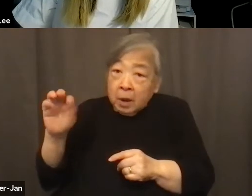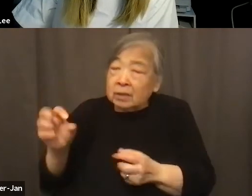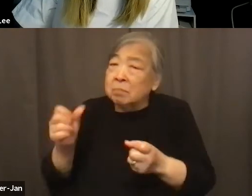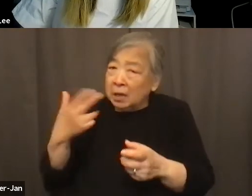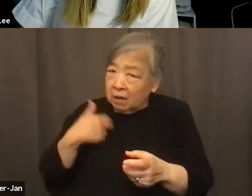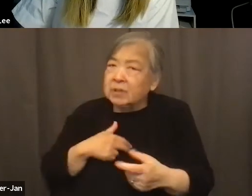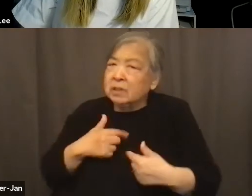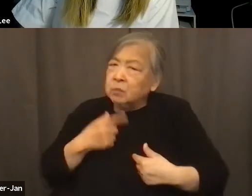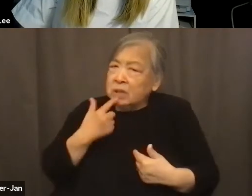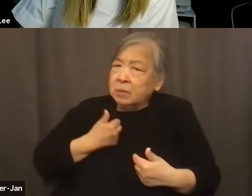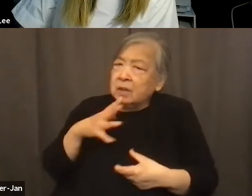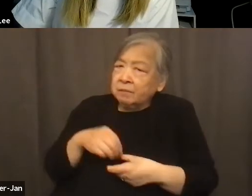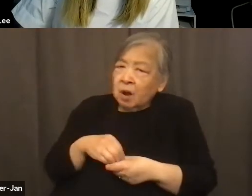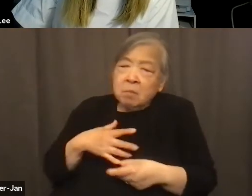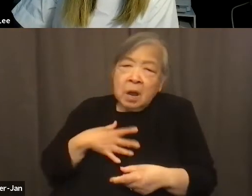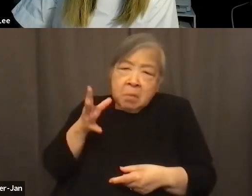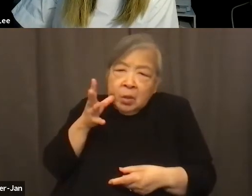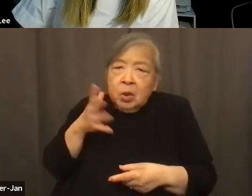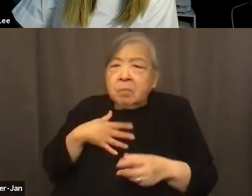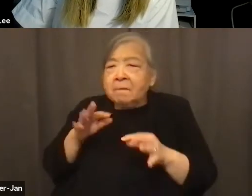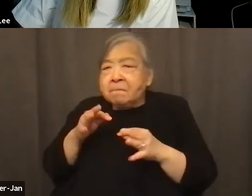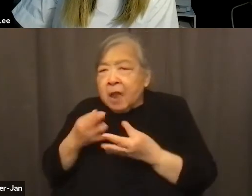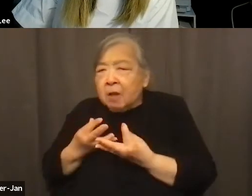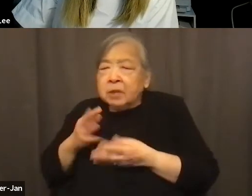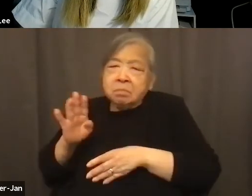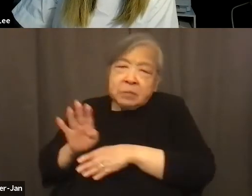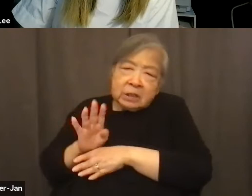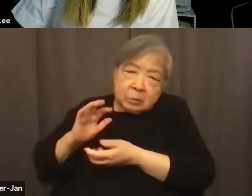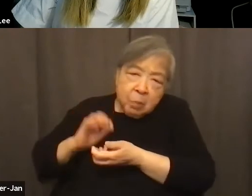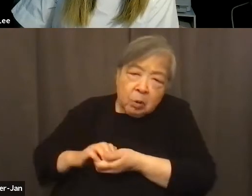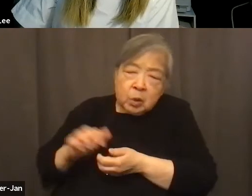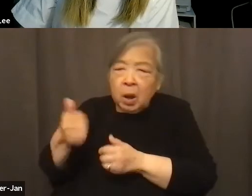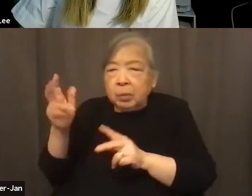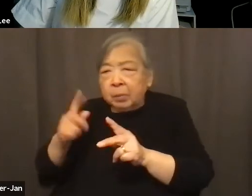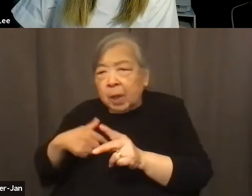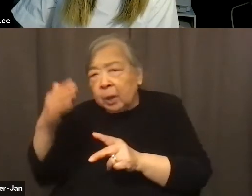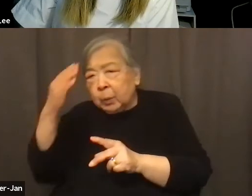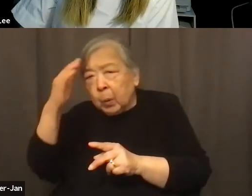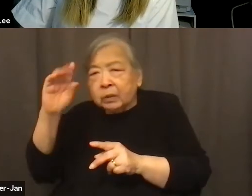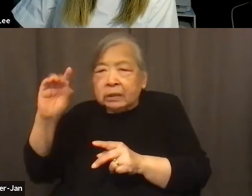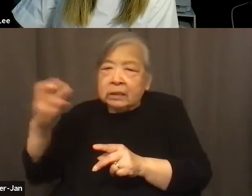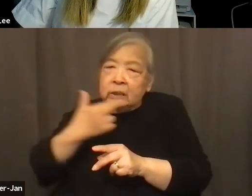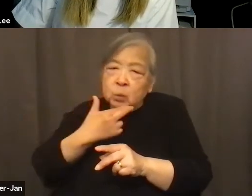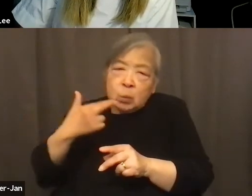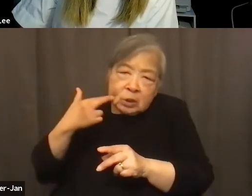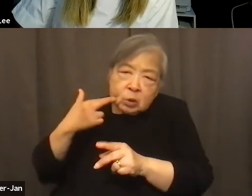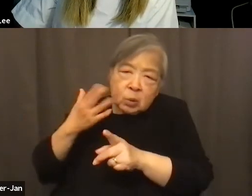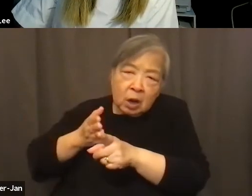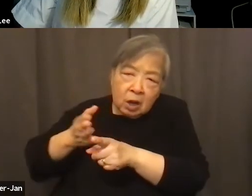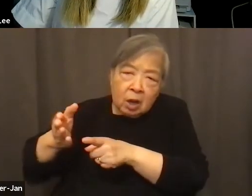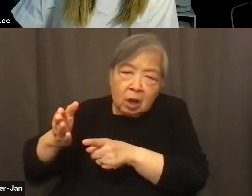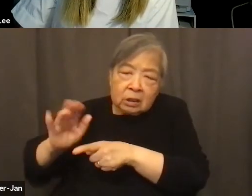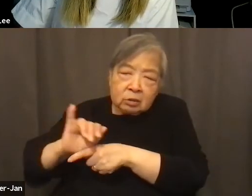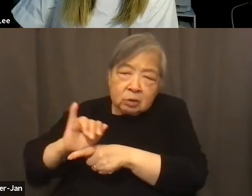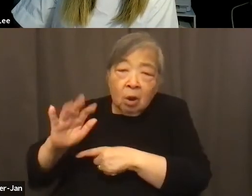include myself, my mother, my family, my business partner, the other people I know in the DC restaurant industry. We've